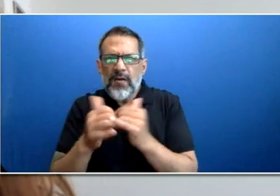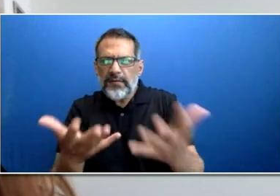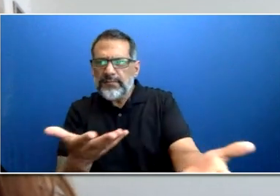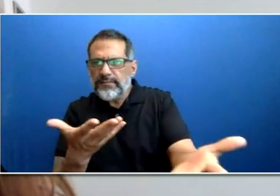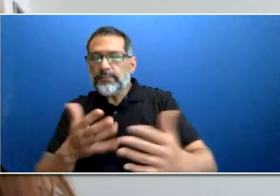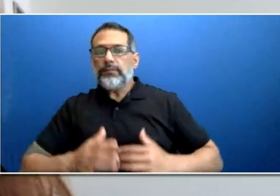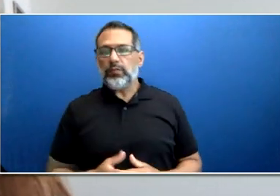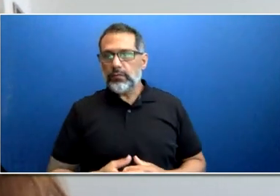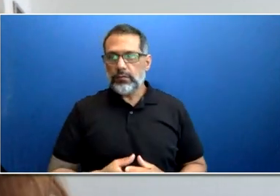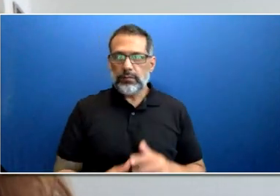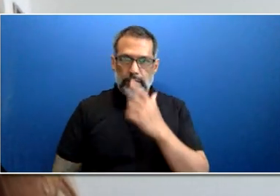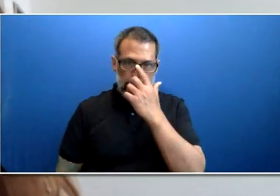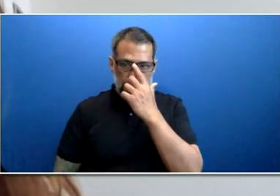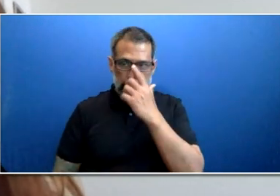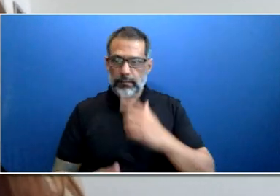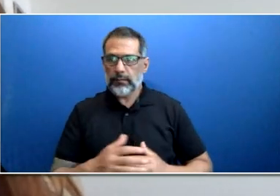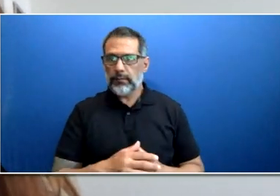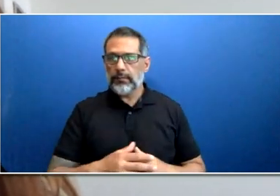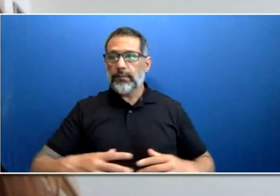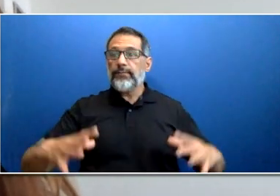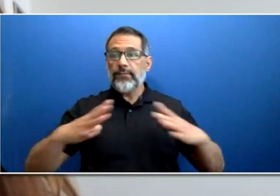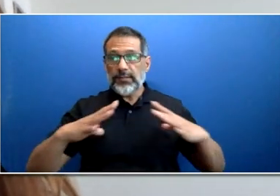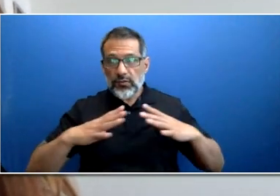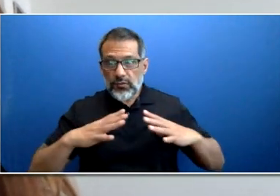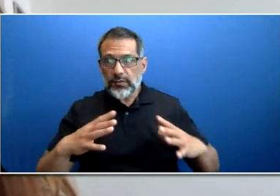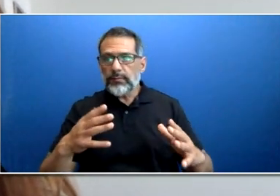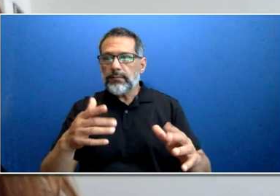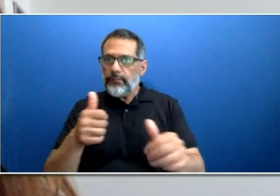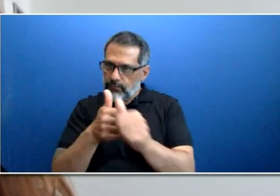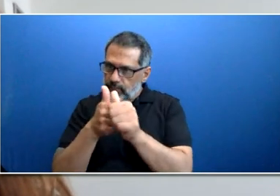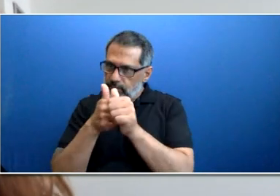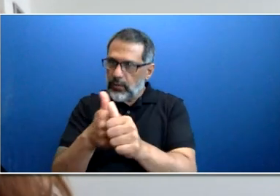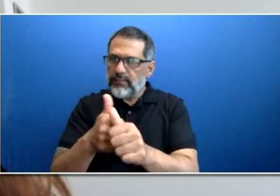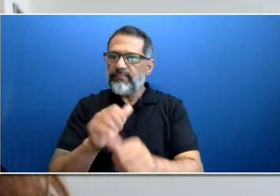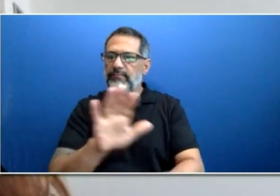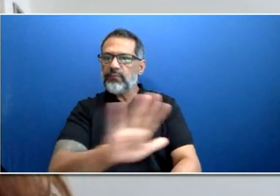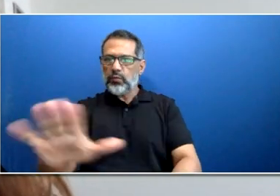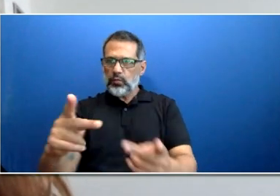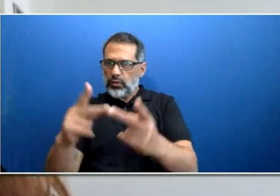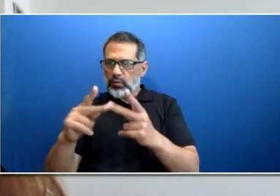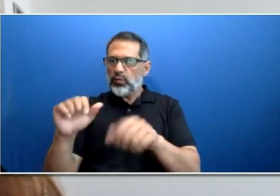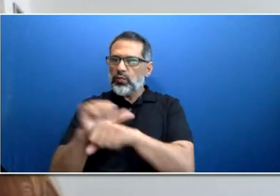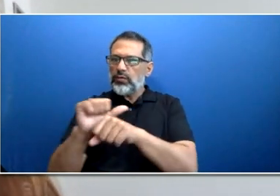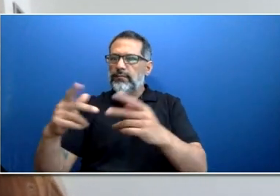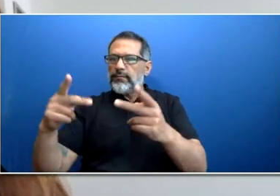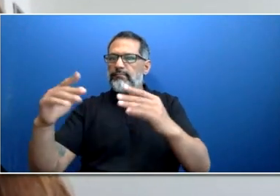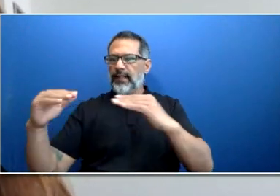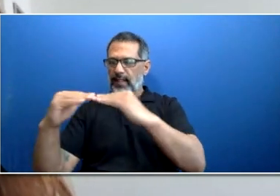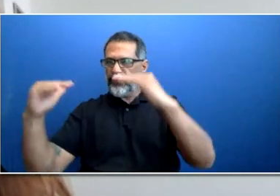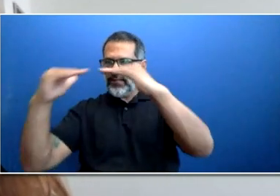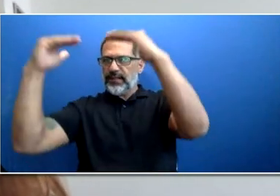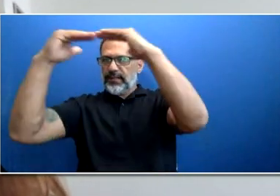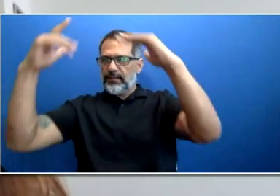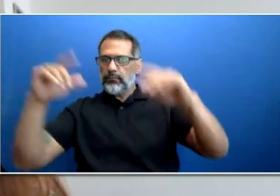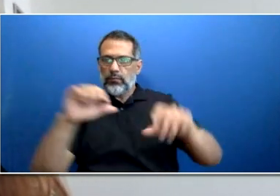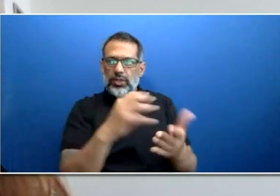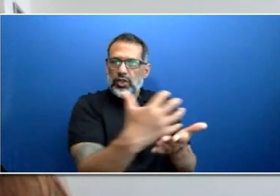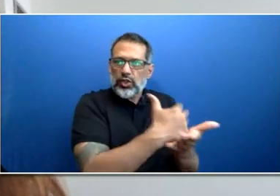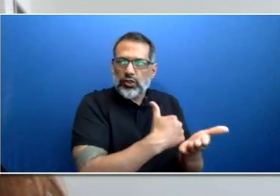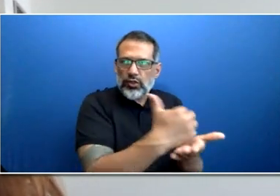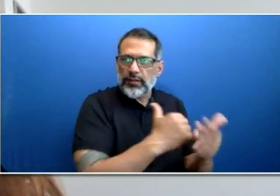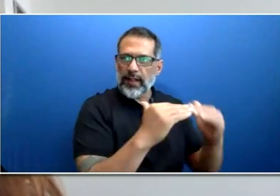the salary level of the position. Therefore, the vacation allotment increases with the more years of service you have.